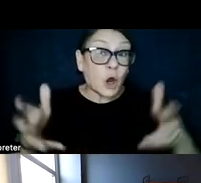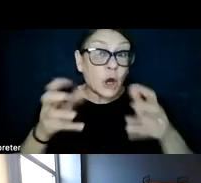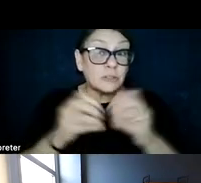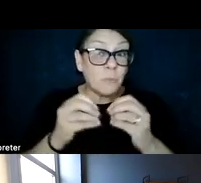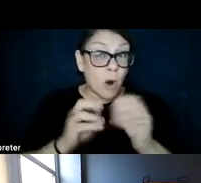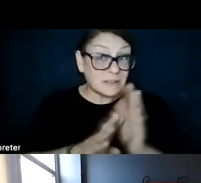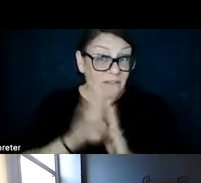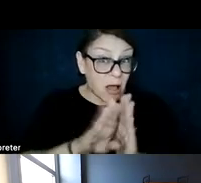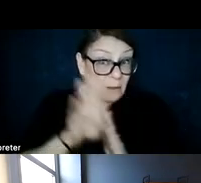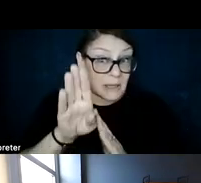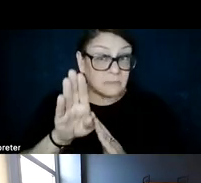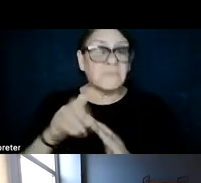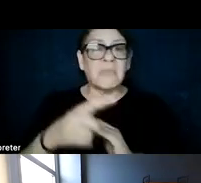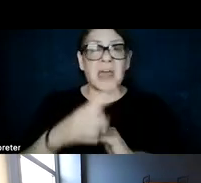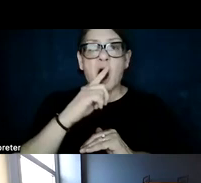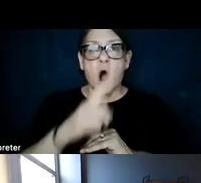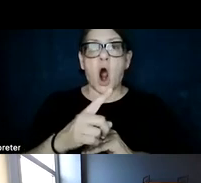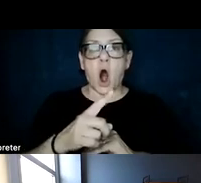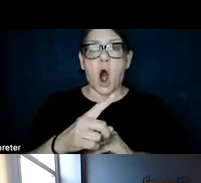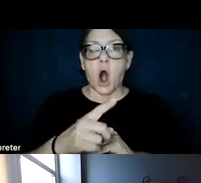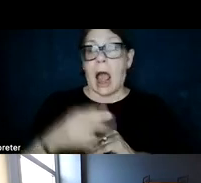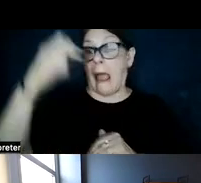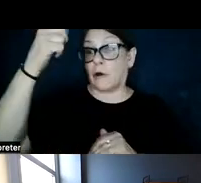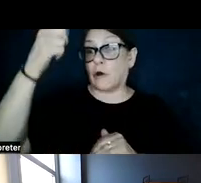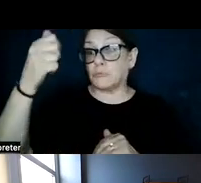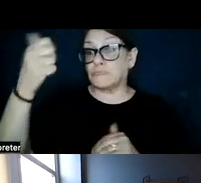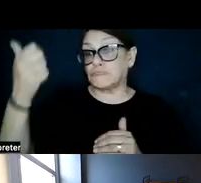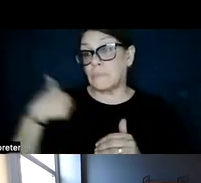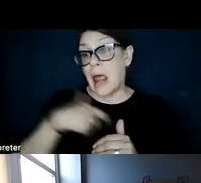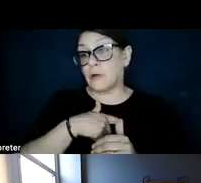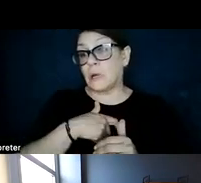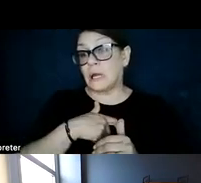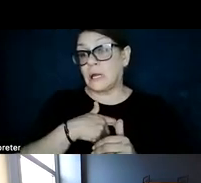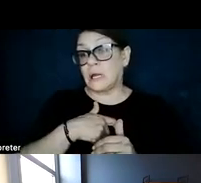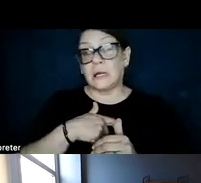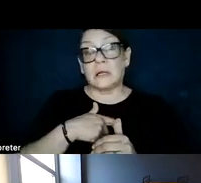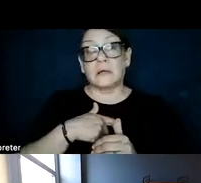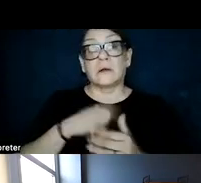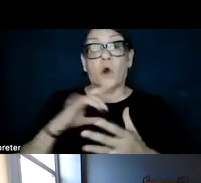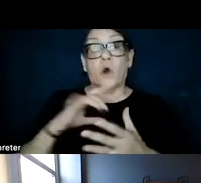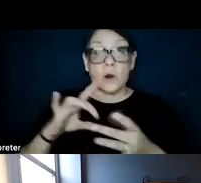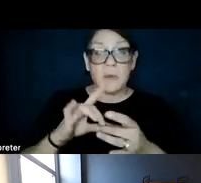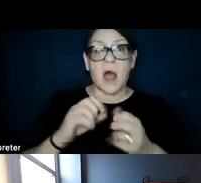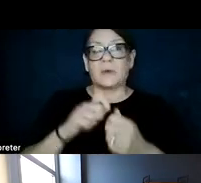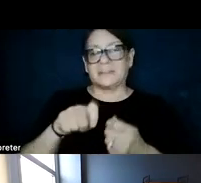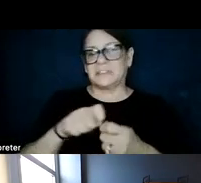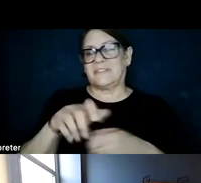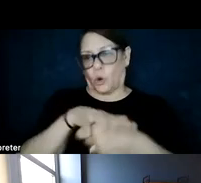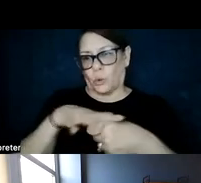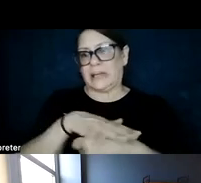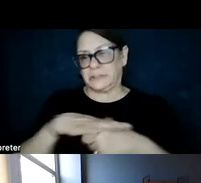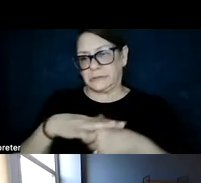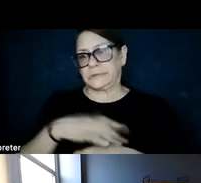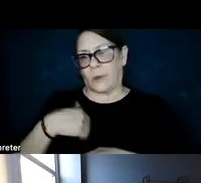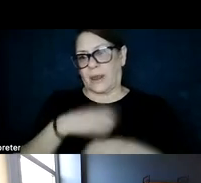communities, they are higher. And these correspond to particular regions that we've